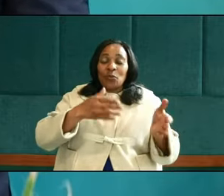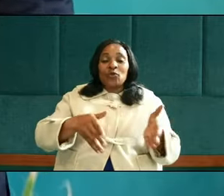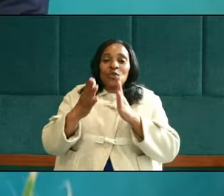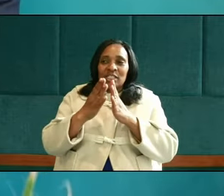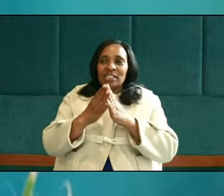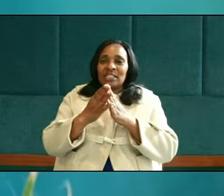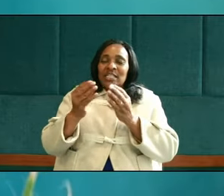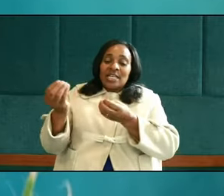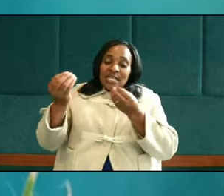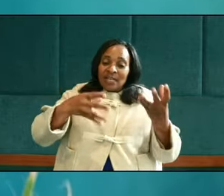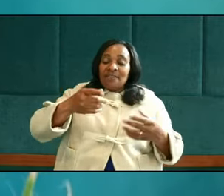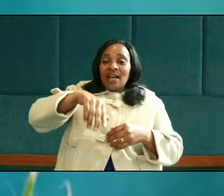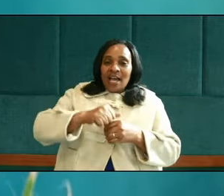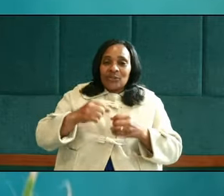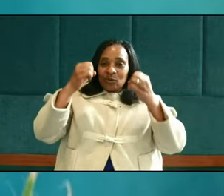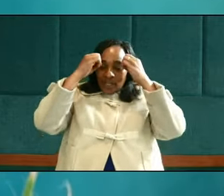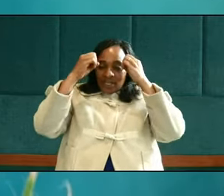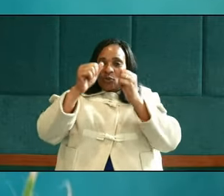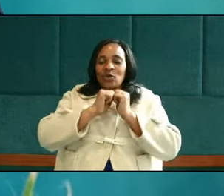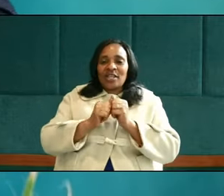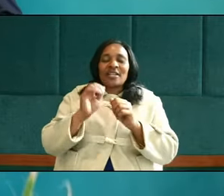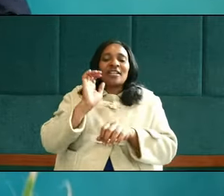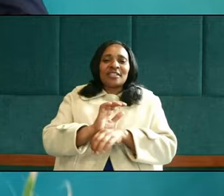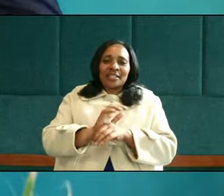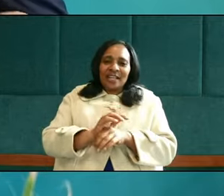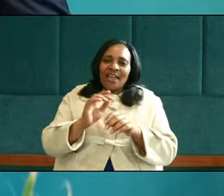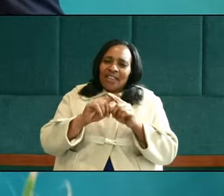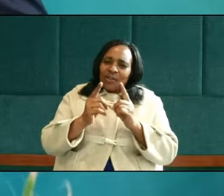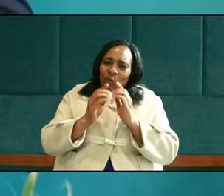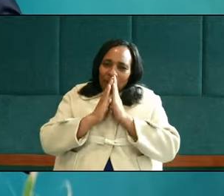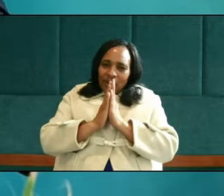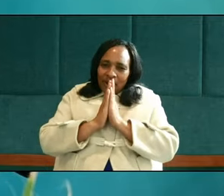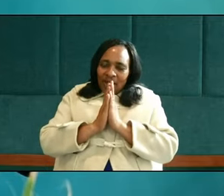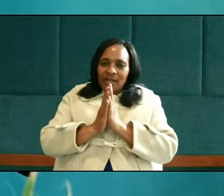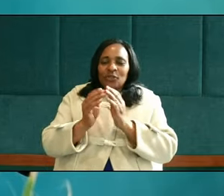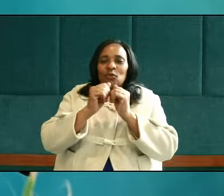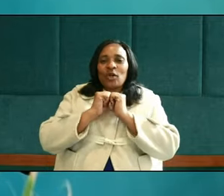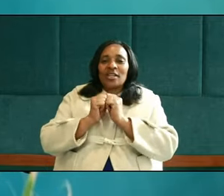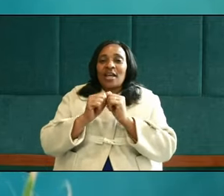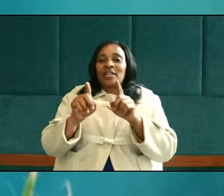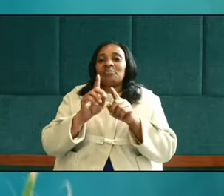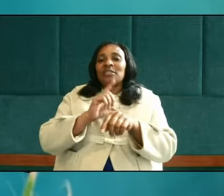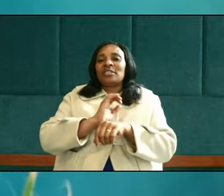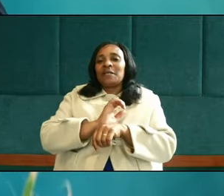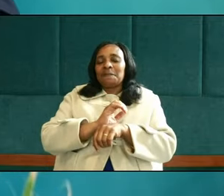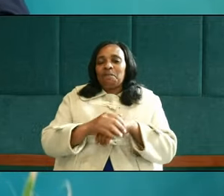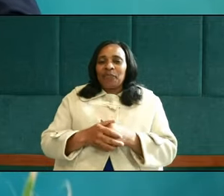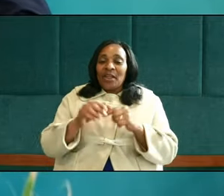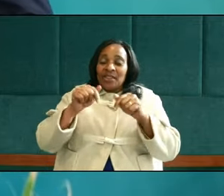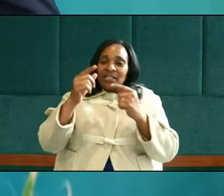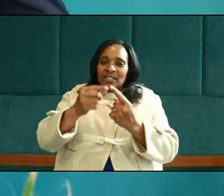that he's given us to study together as a church and to pray together as a church. On this